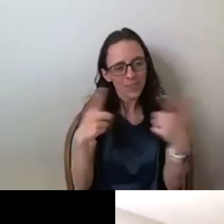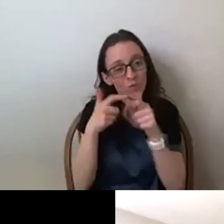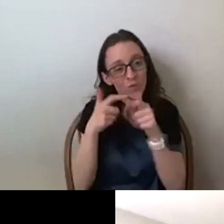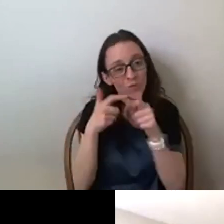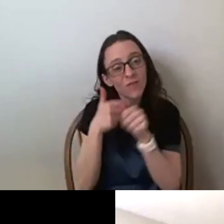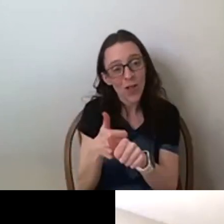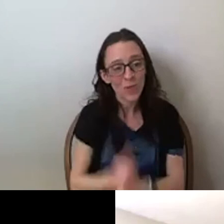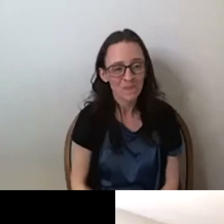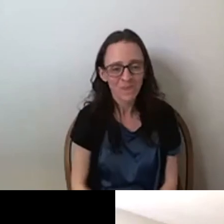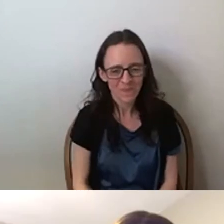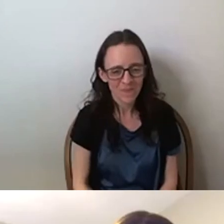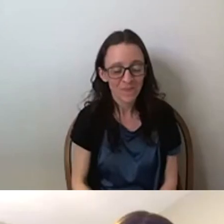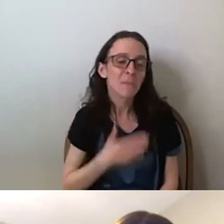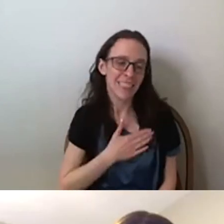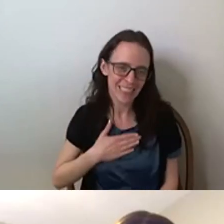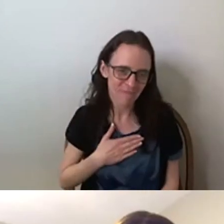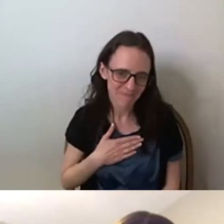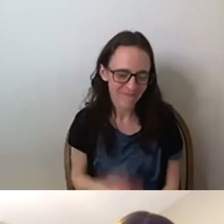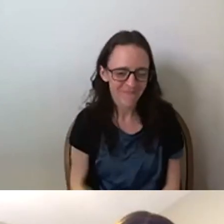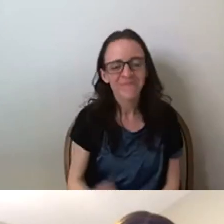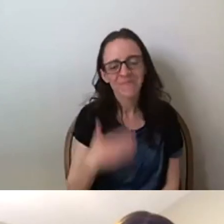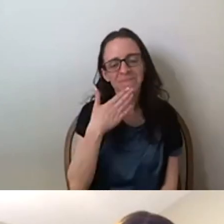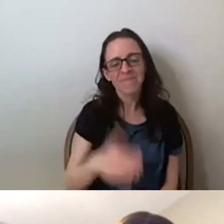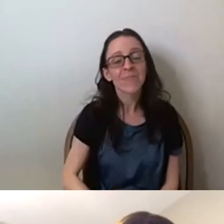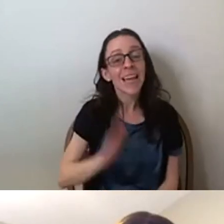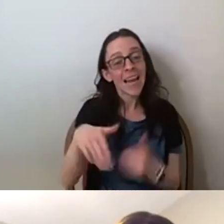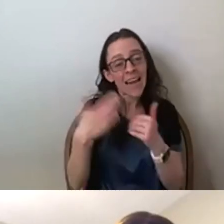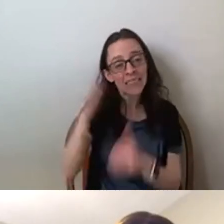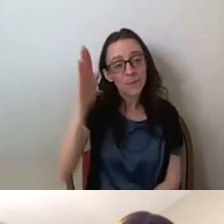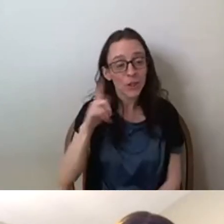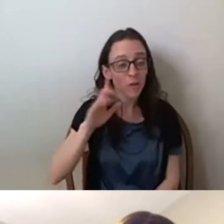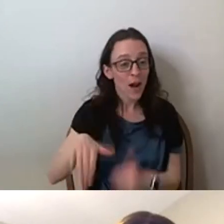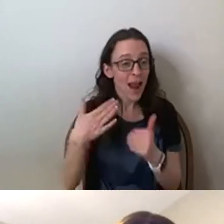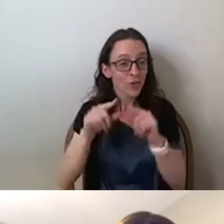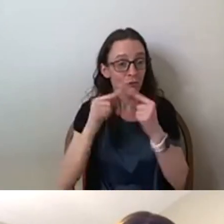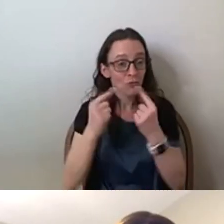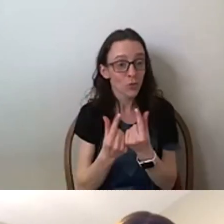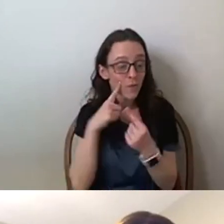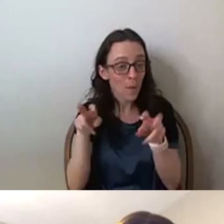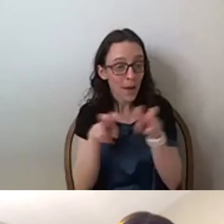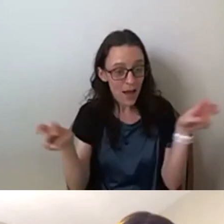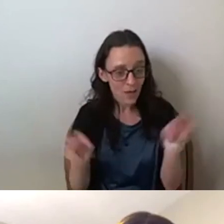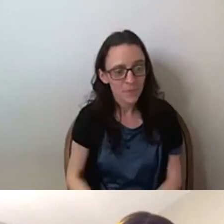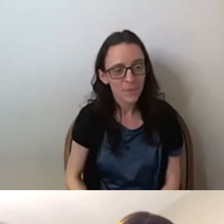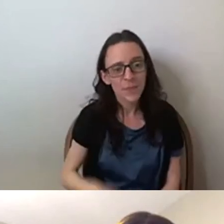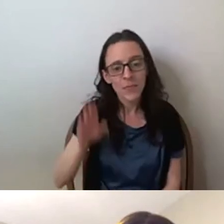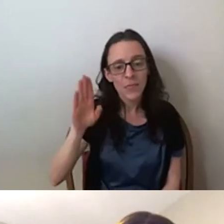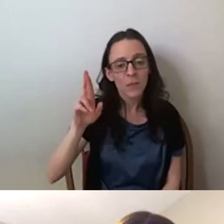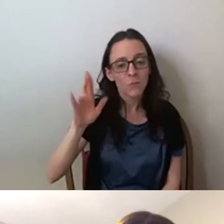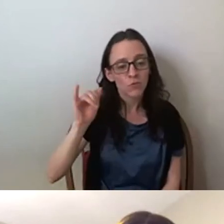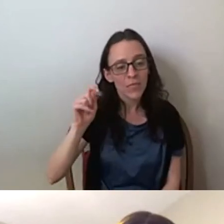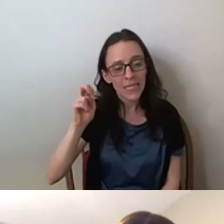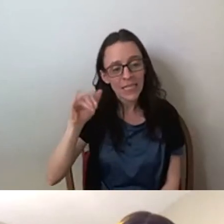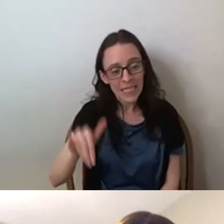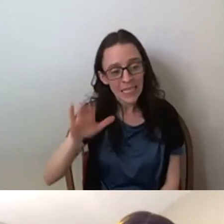So the next speaker for our next group for our panel will be Brittany Claudie from Politics, Philosophy,